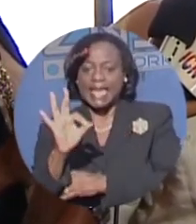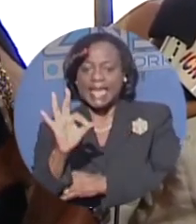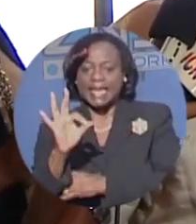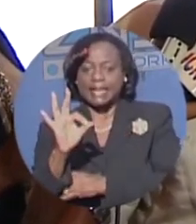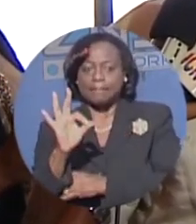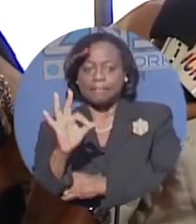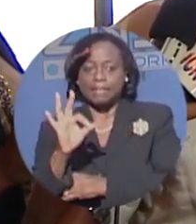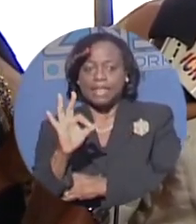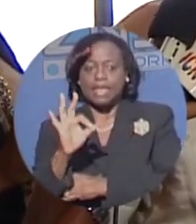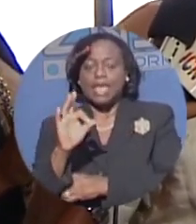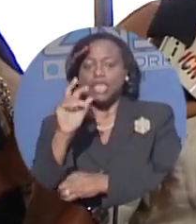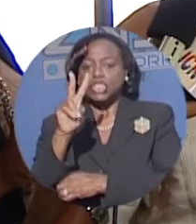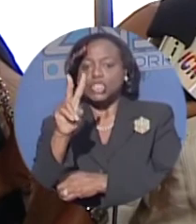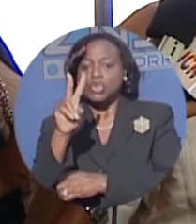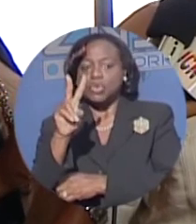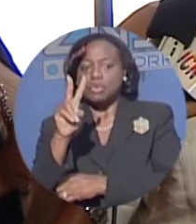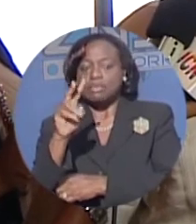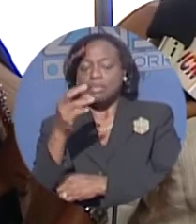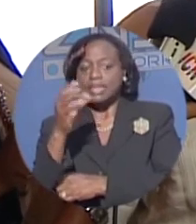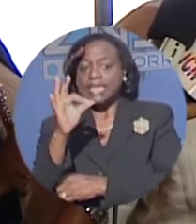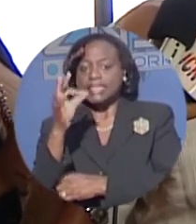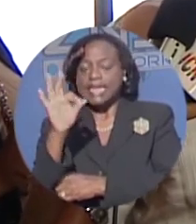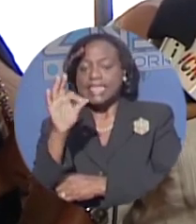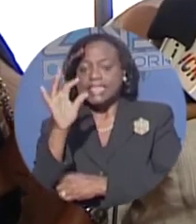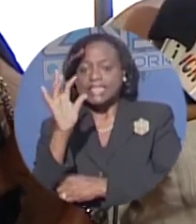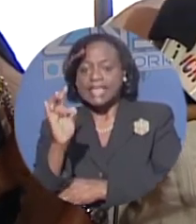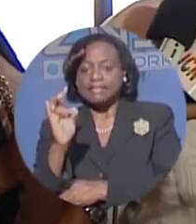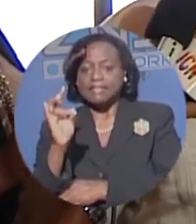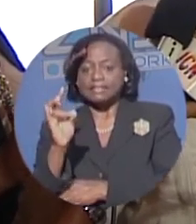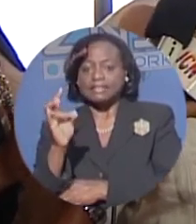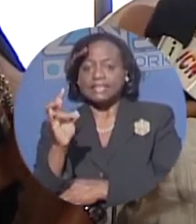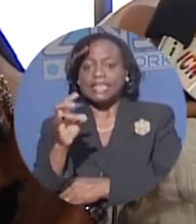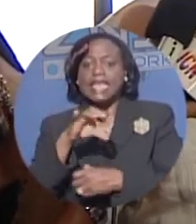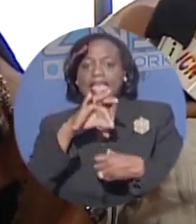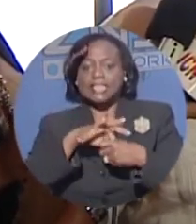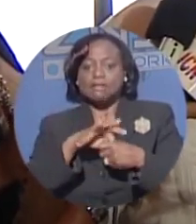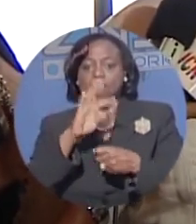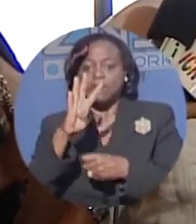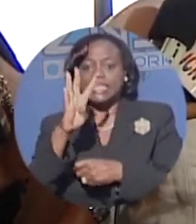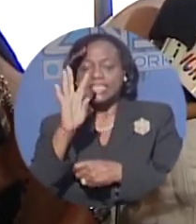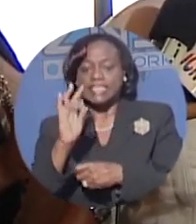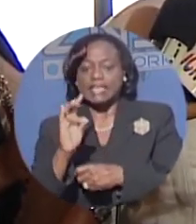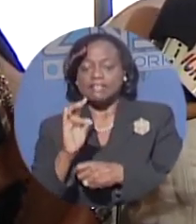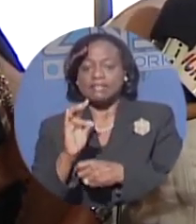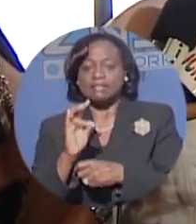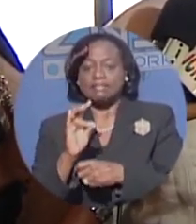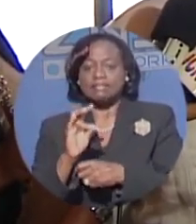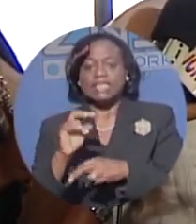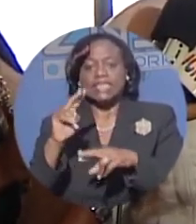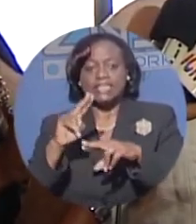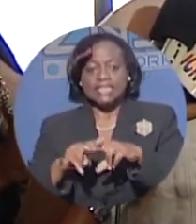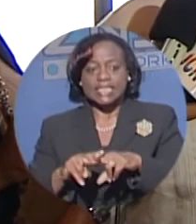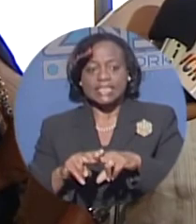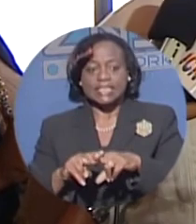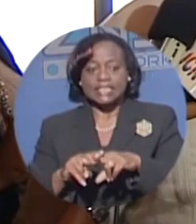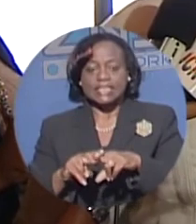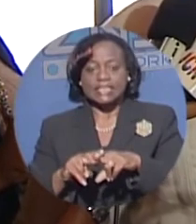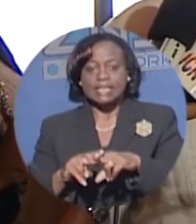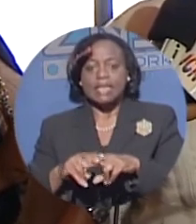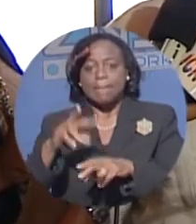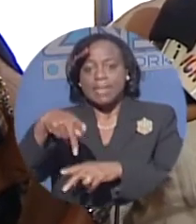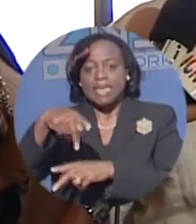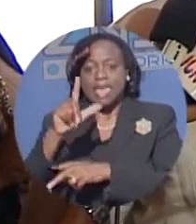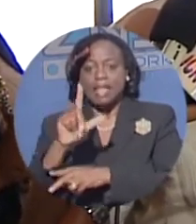in the 2000, in the 1997 election, there were only 40 seats in the House of Assembly. And the Progressive Liberal Party added a seat